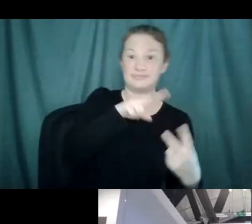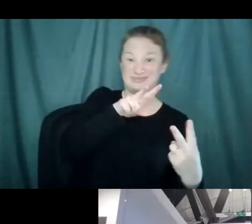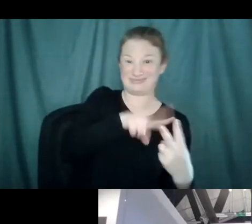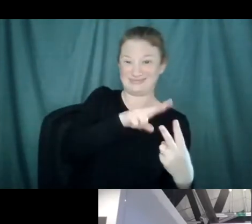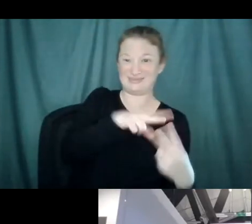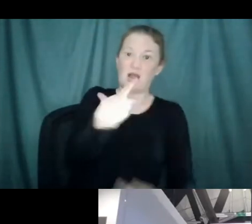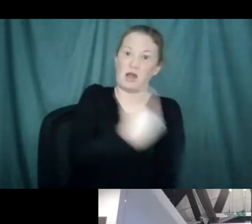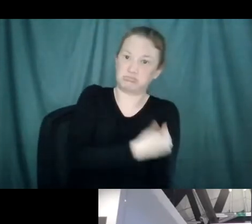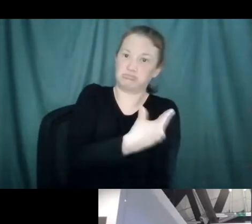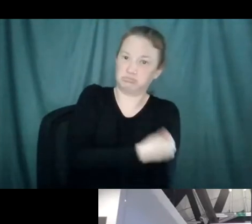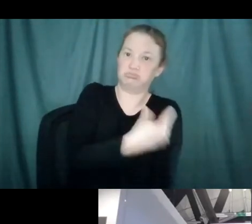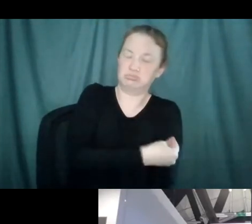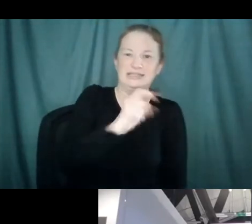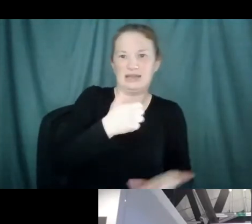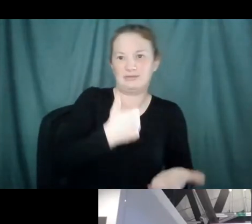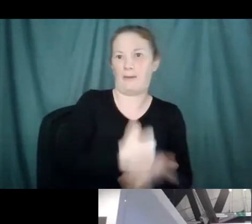doses.